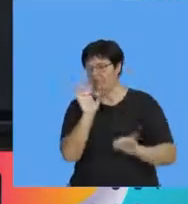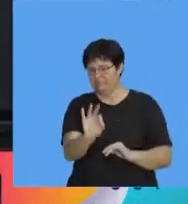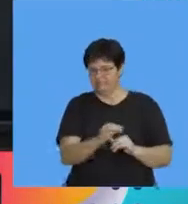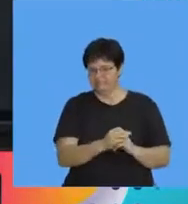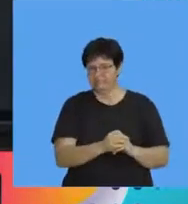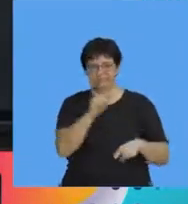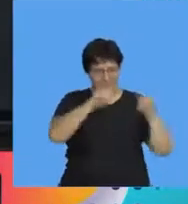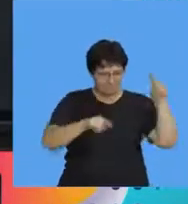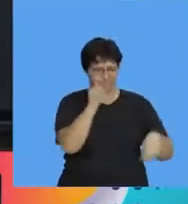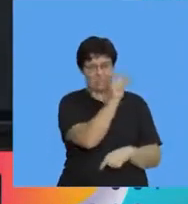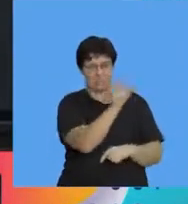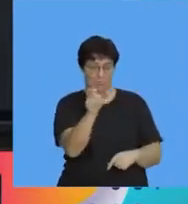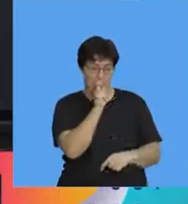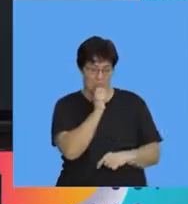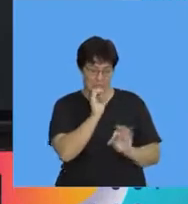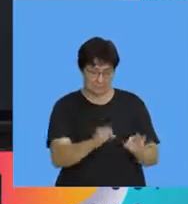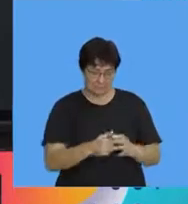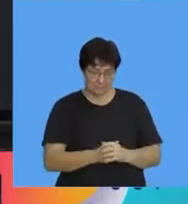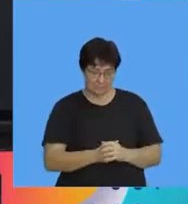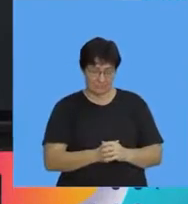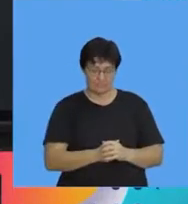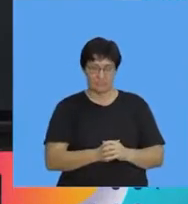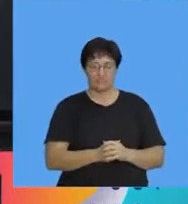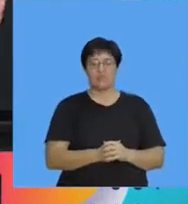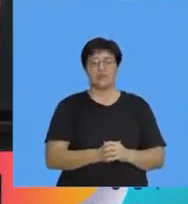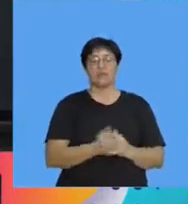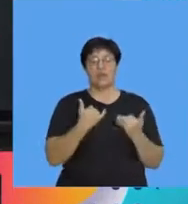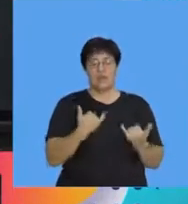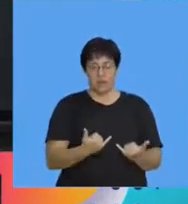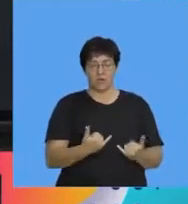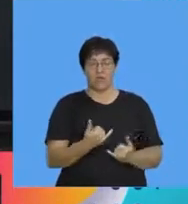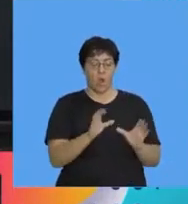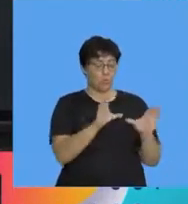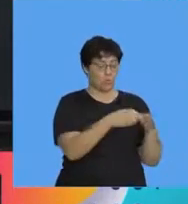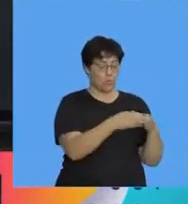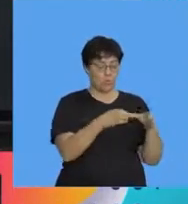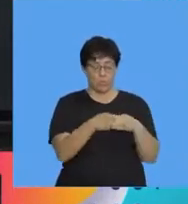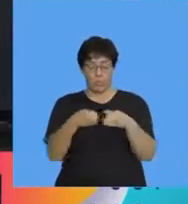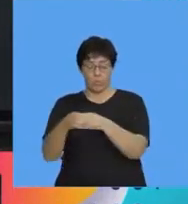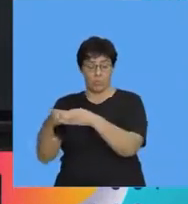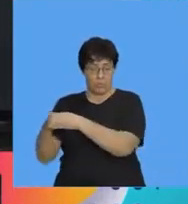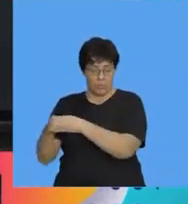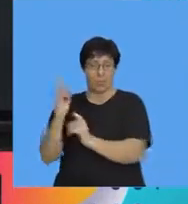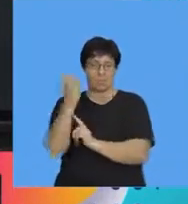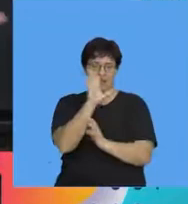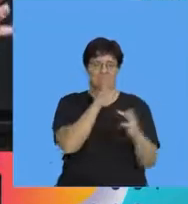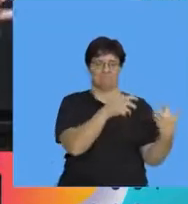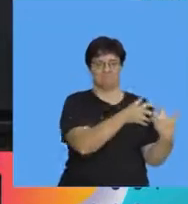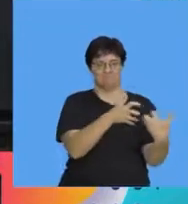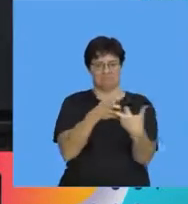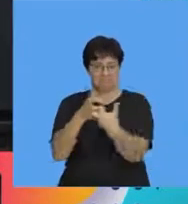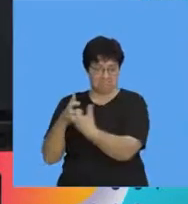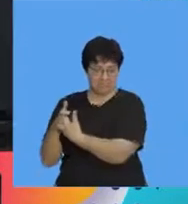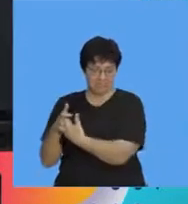on the different terms that we've used okay so we're looking at the different groups that we put plants into and it's all